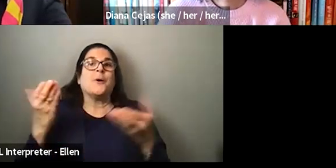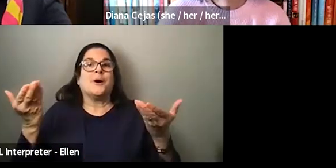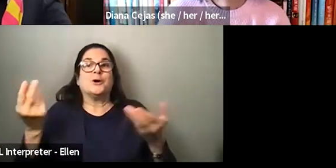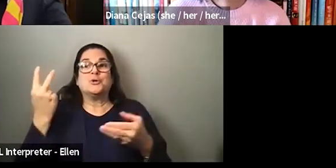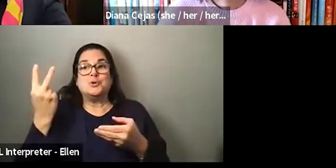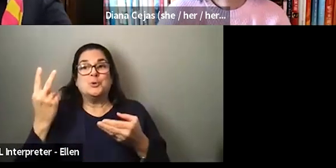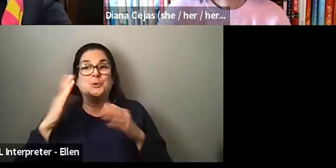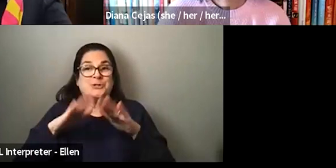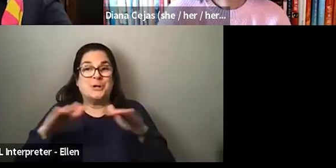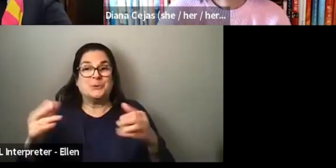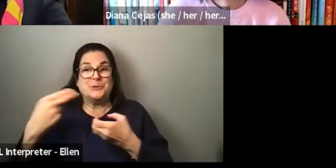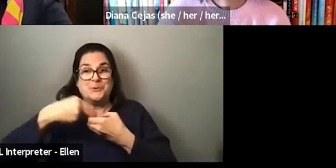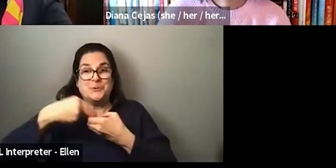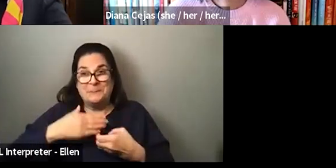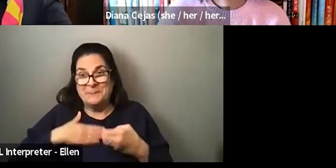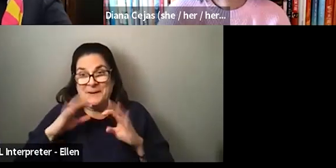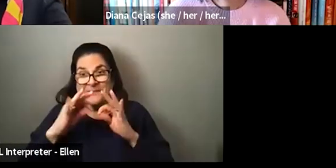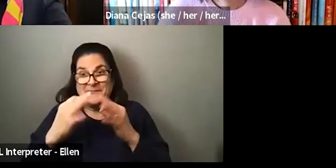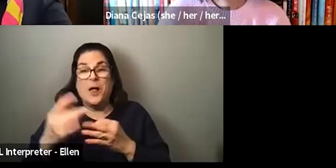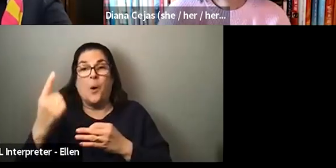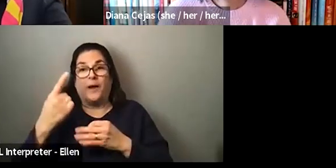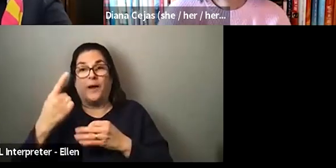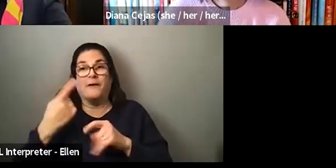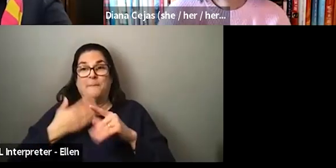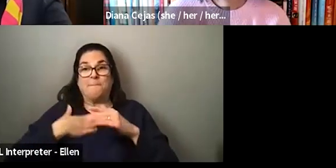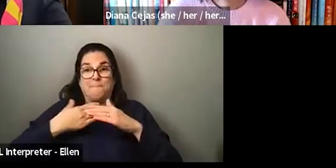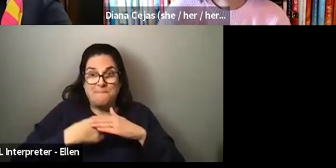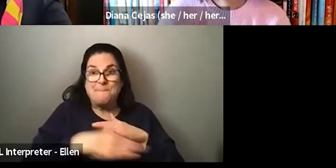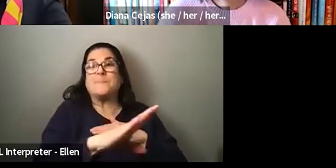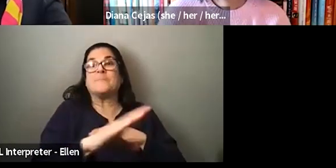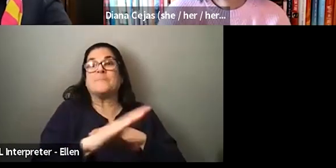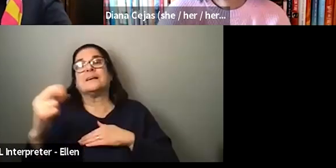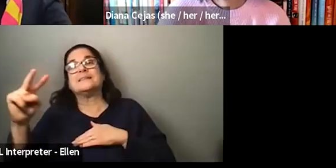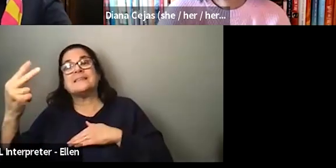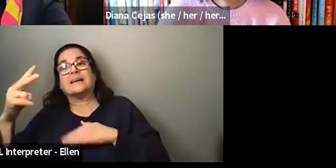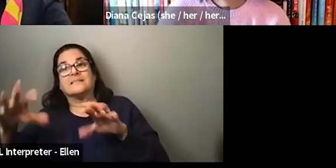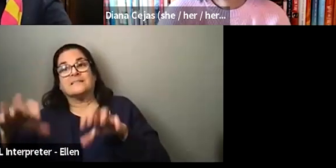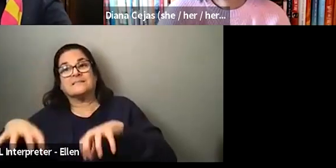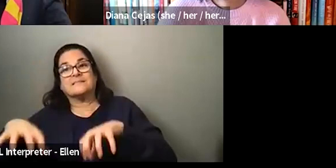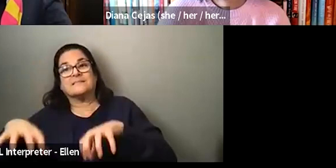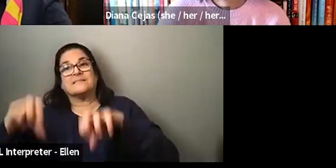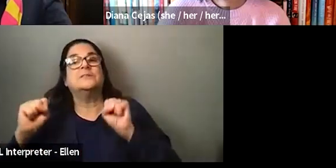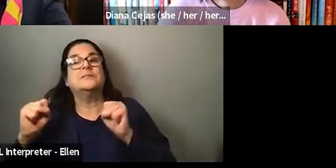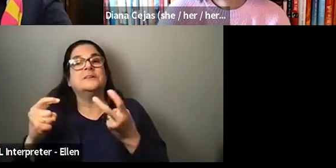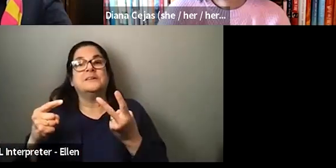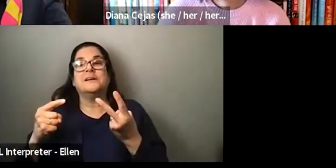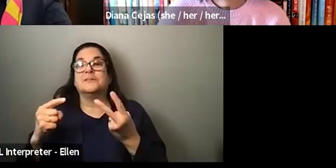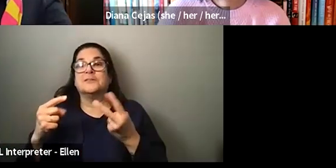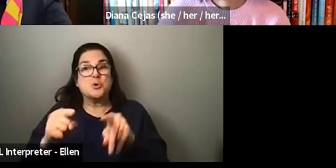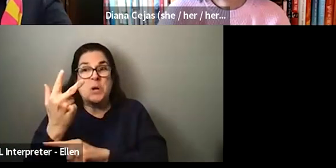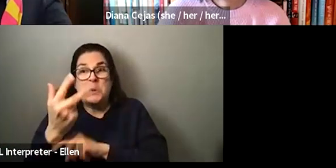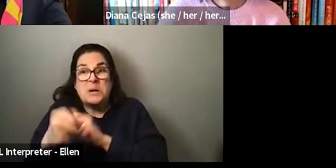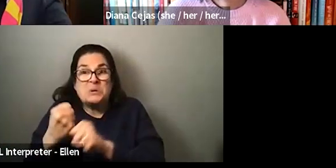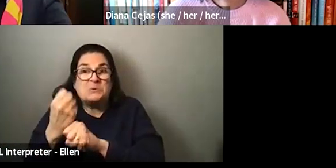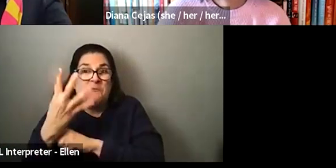uh, uh, from my body and then one for adoption and the course of like three or four years. And I have no regrets of like having a little bit more time there,